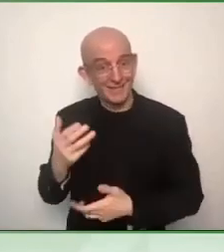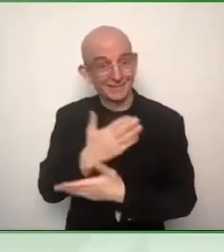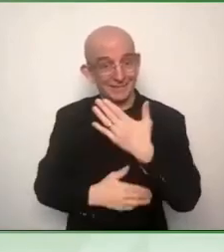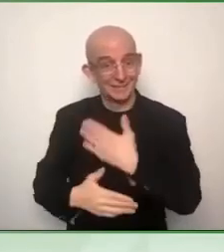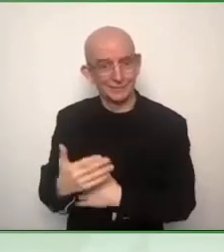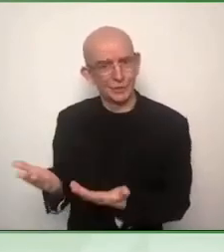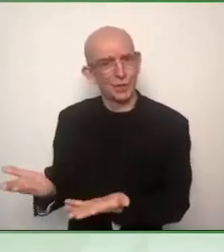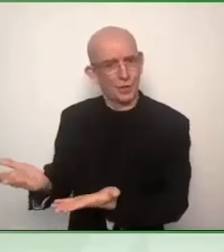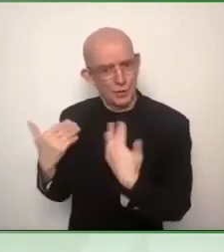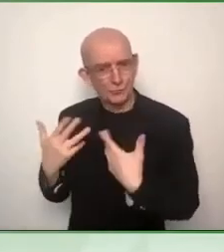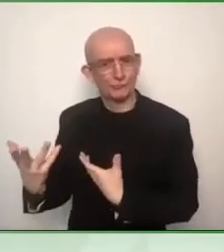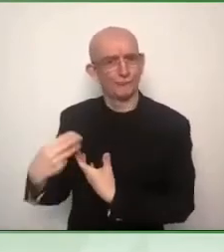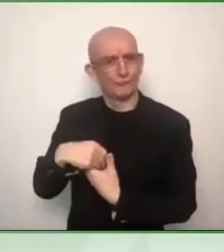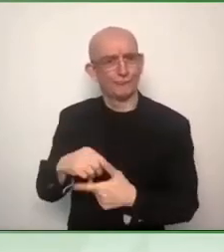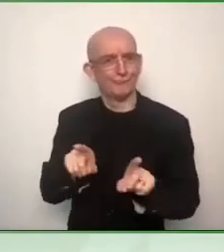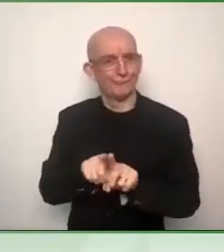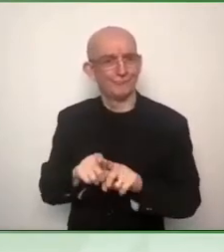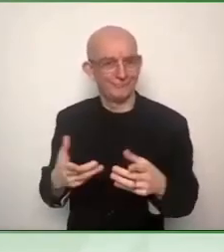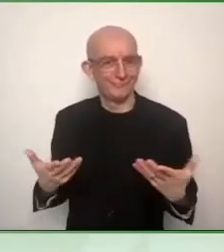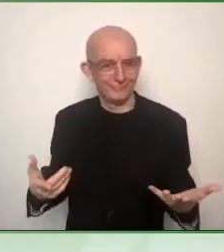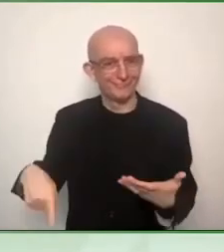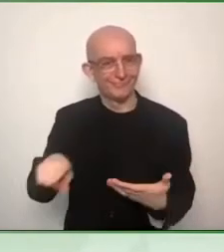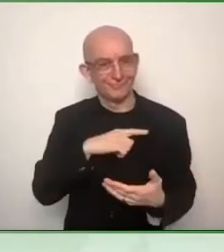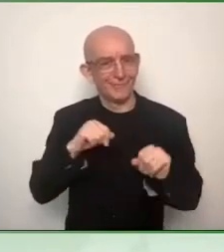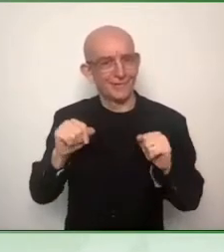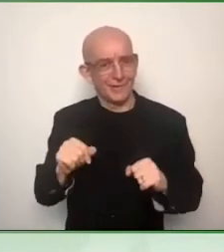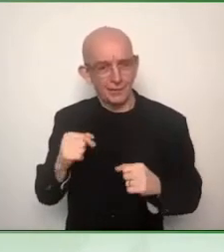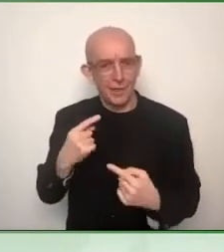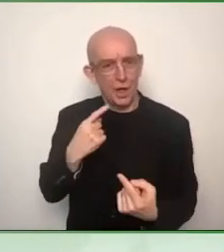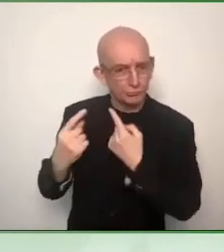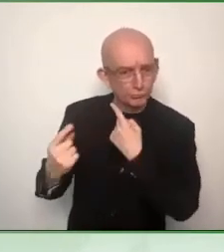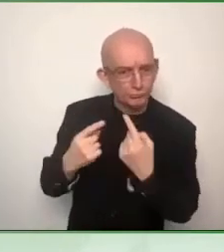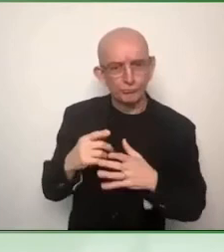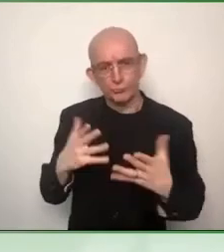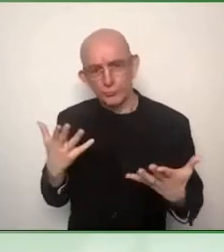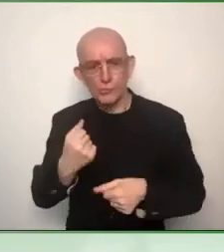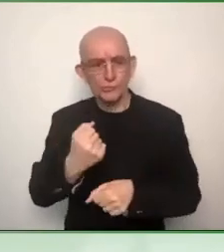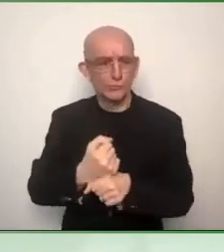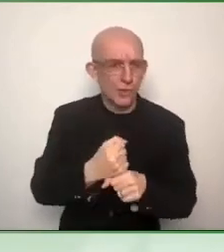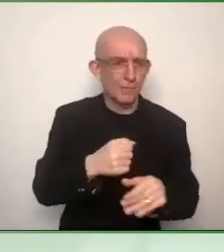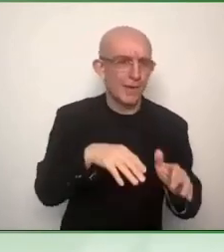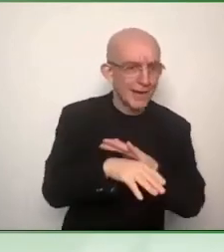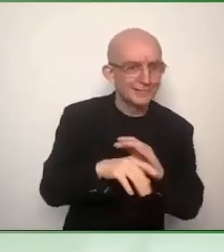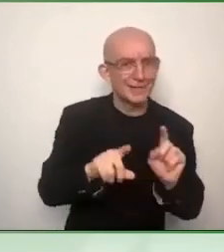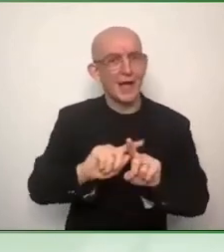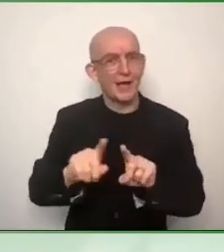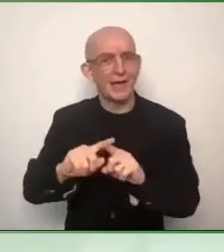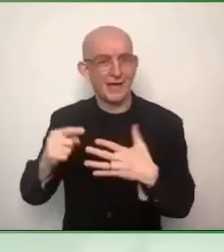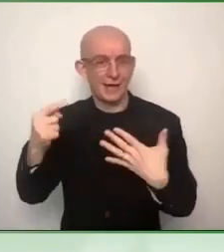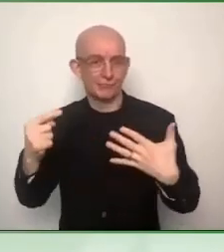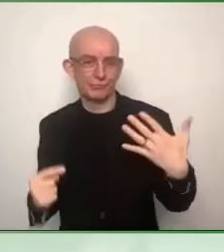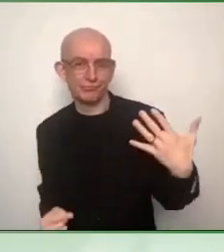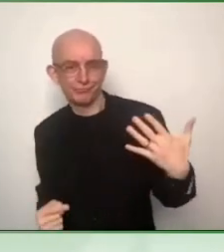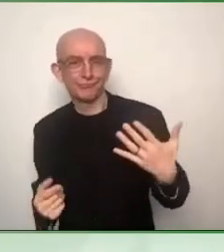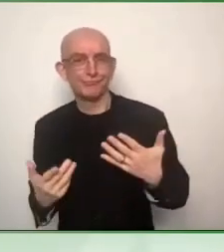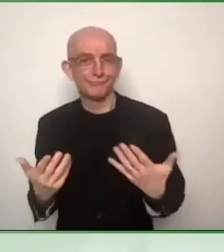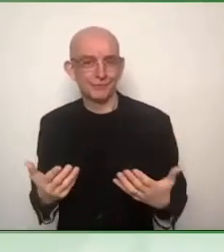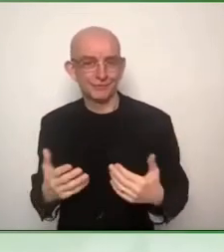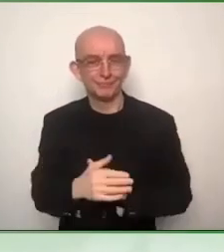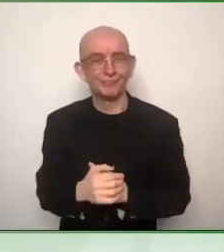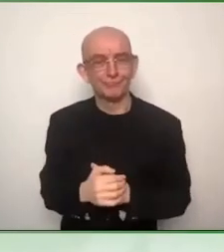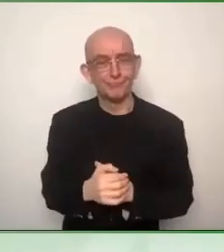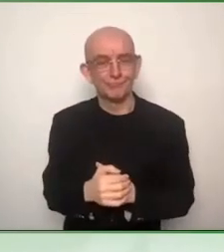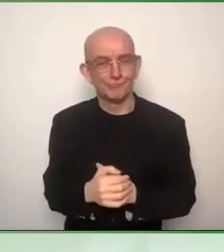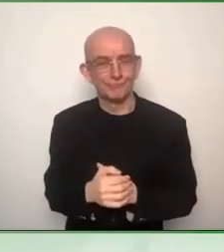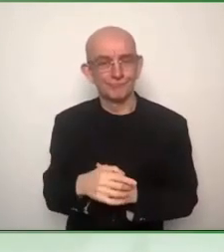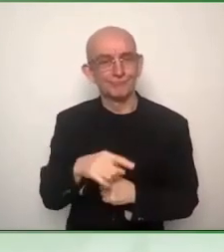you know, companies would be contracting people to implement accessibility. We will need to have more jobs